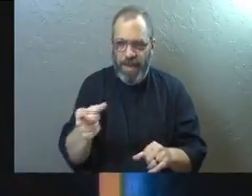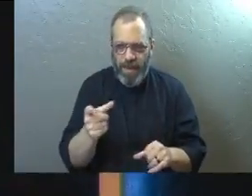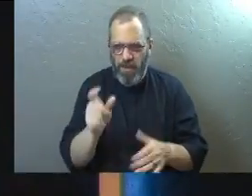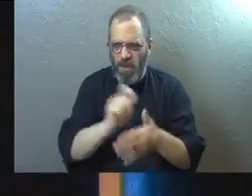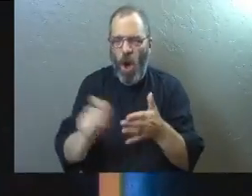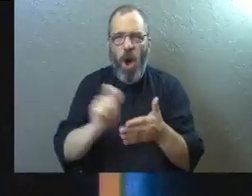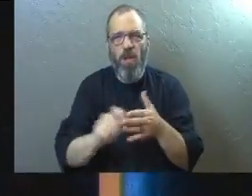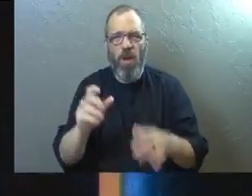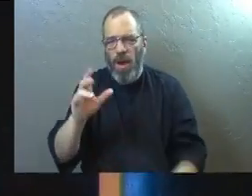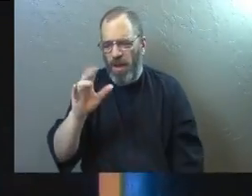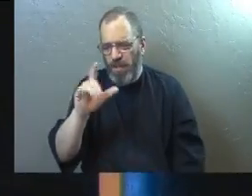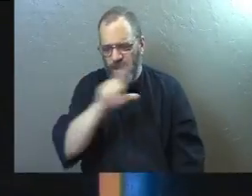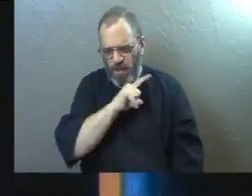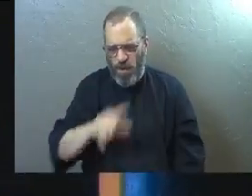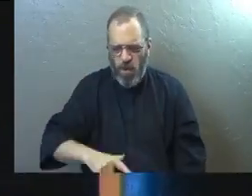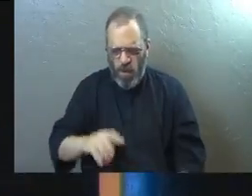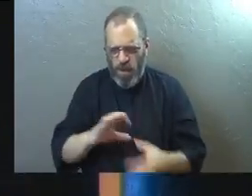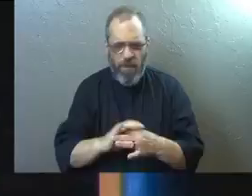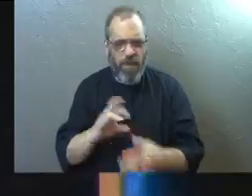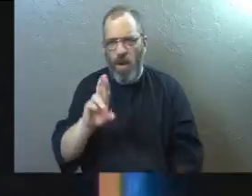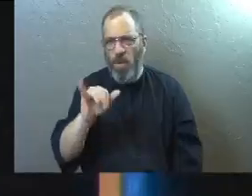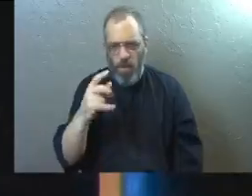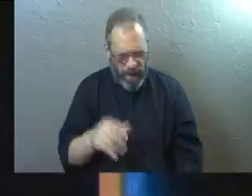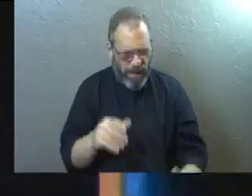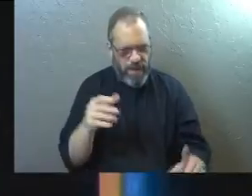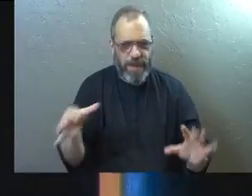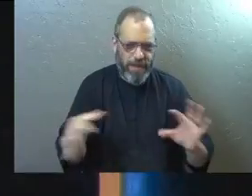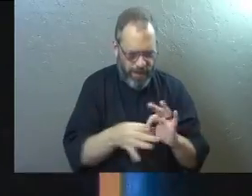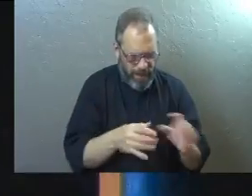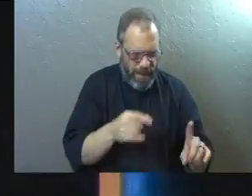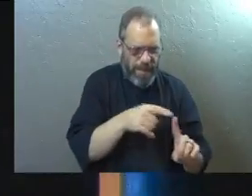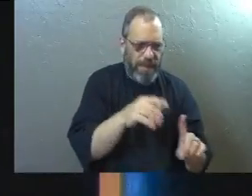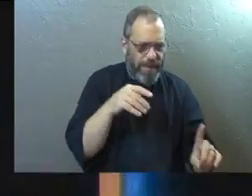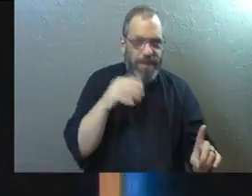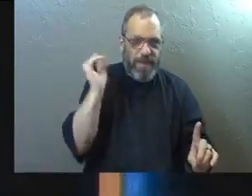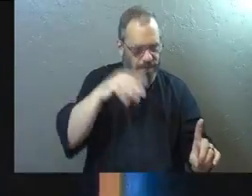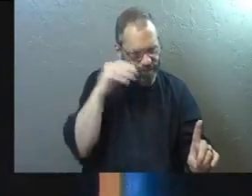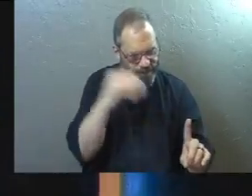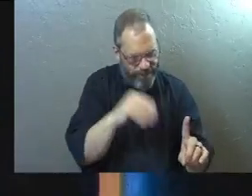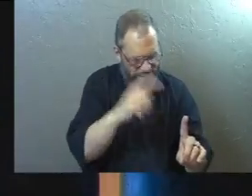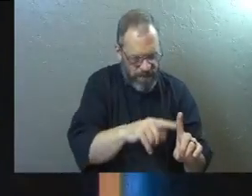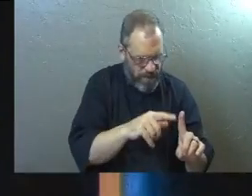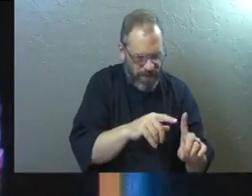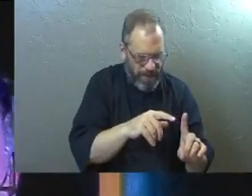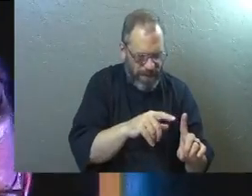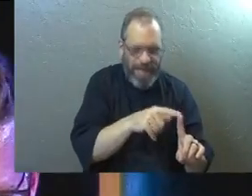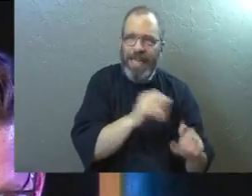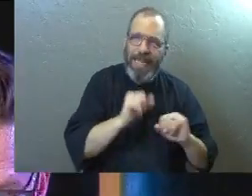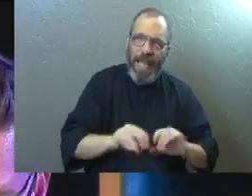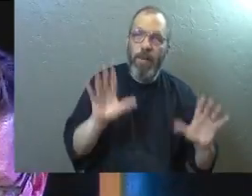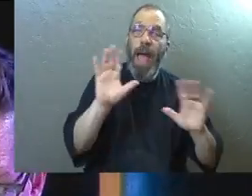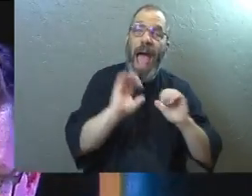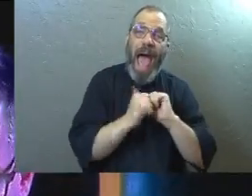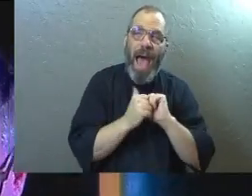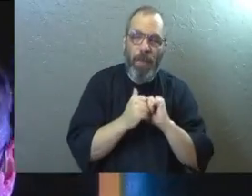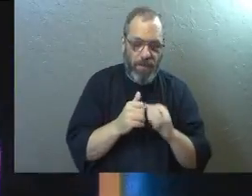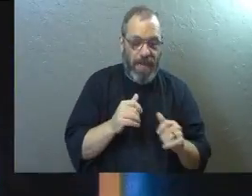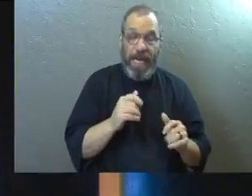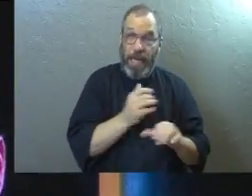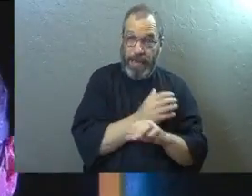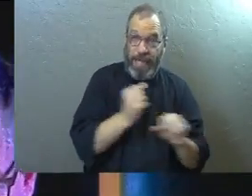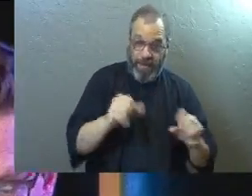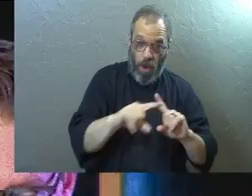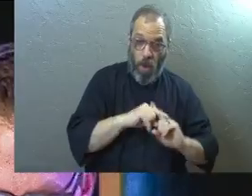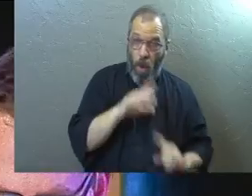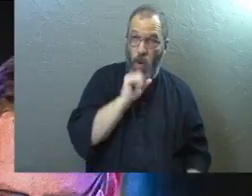to challenge him and speak to him about Christ. Finally, he kind of gave up. And this is the way he describes it. His conversion